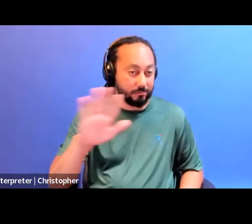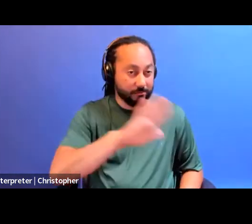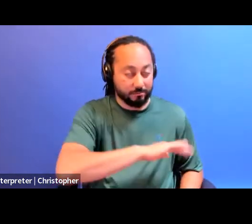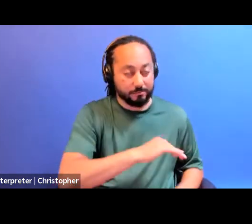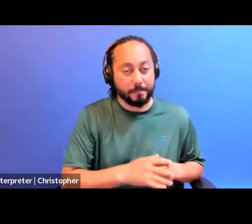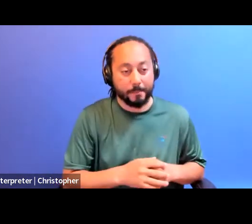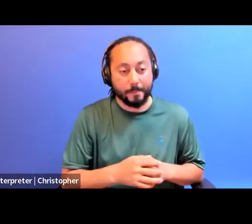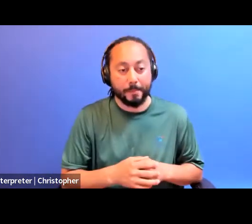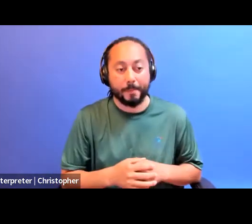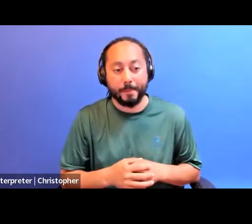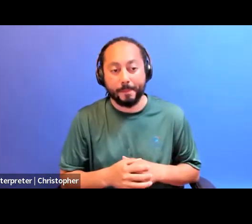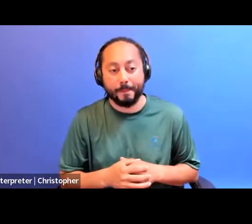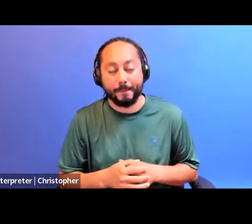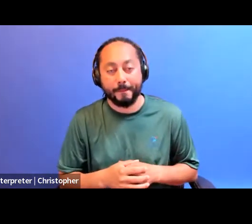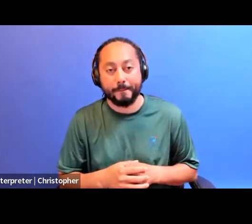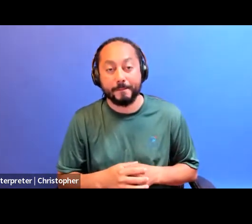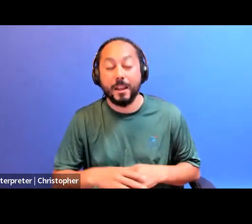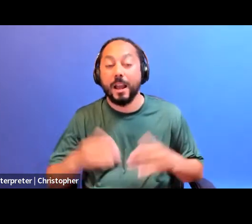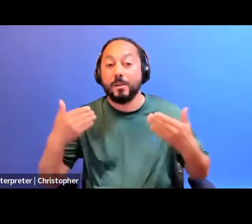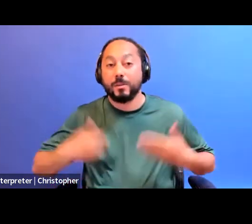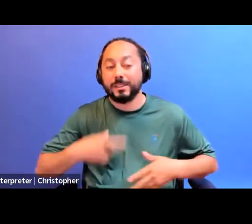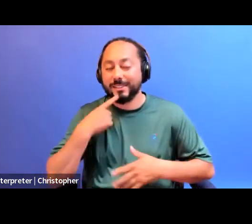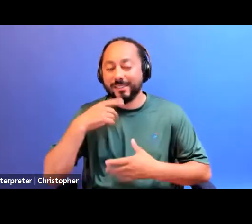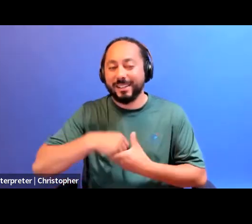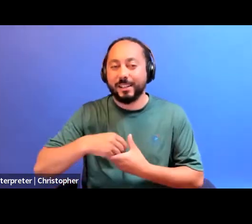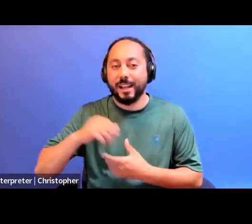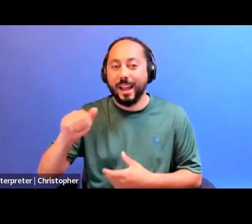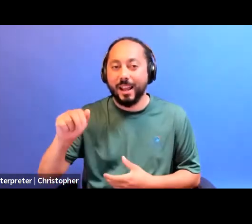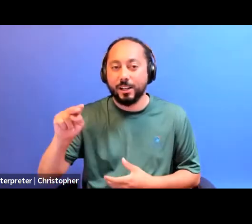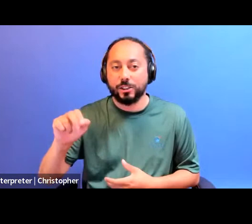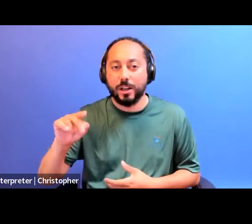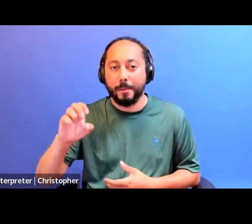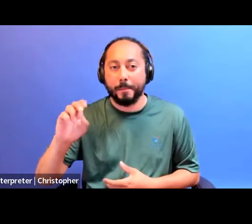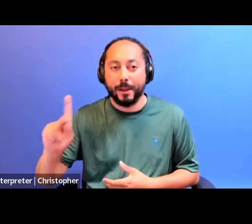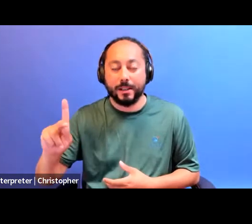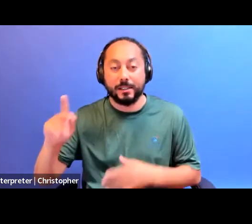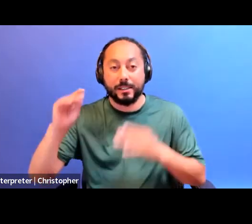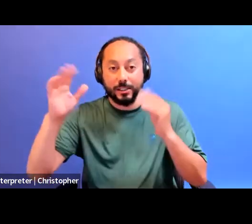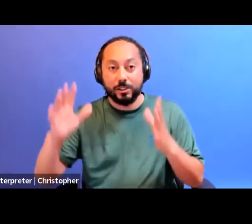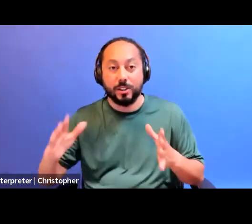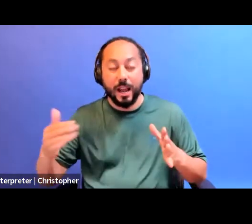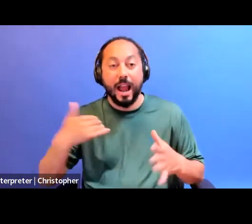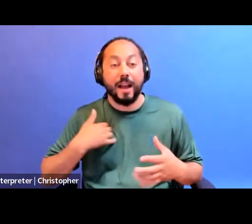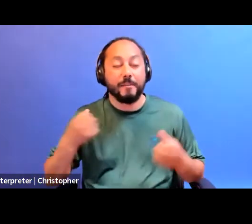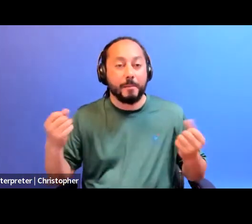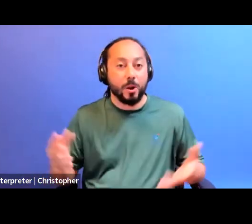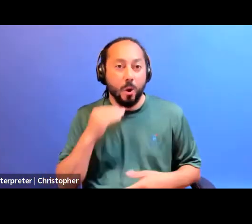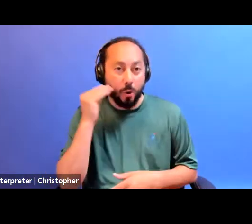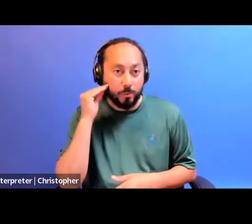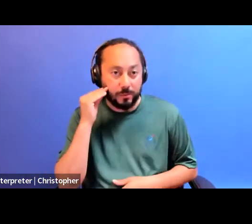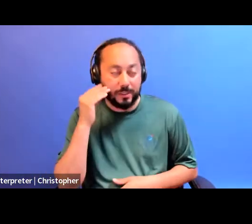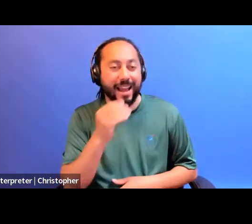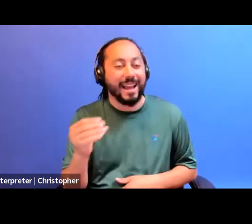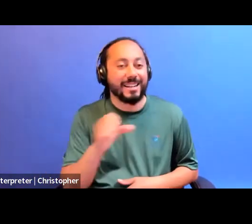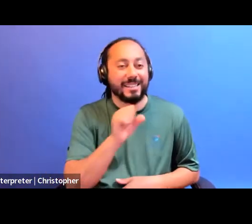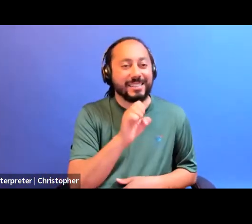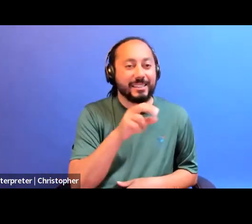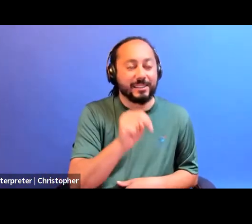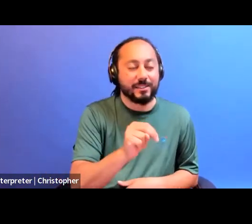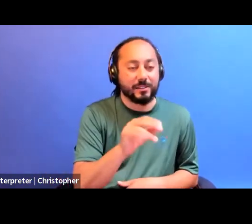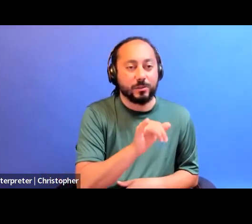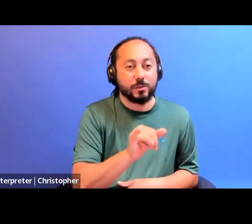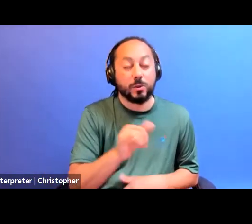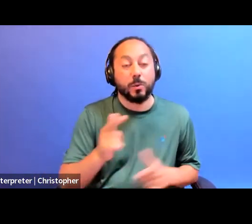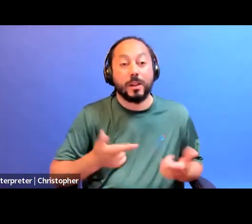as we say in our Anishinaabek teachings, we have as many homes as there were seasons. So we lived all around the Great Lakes region.